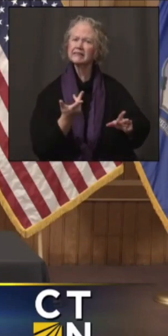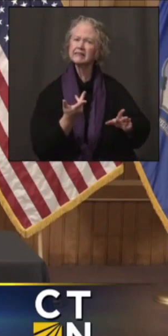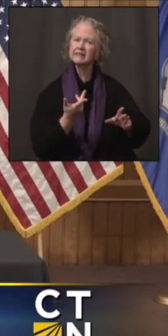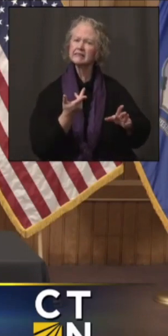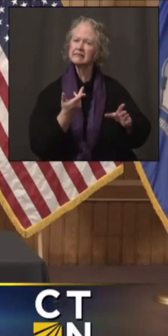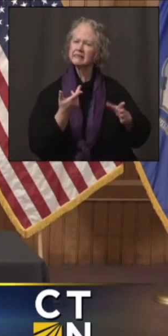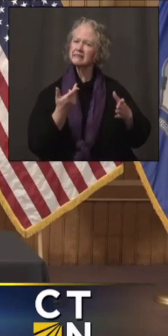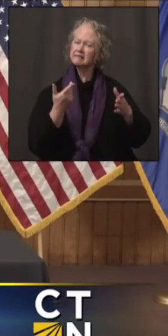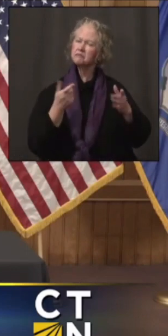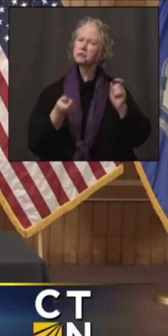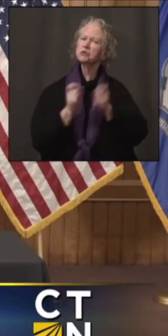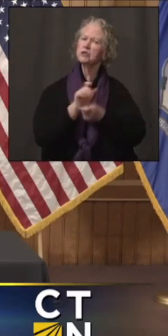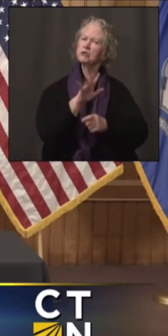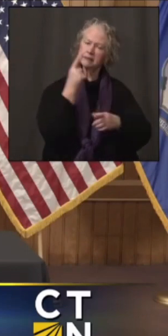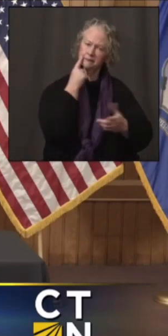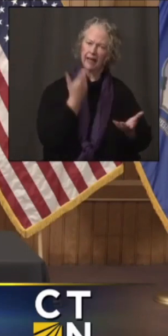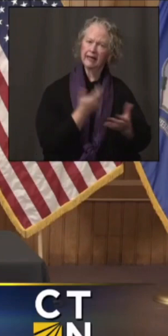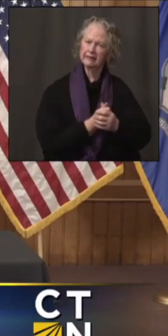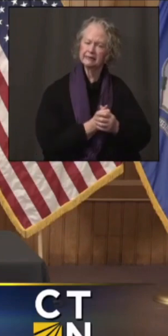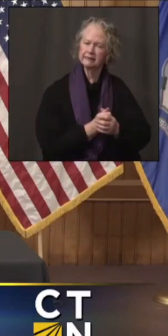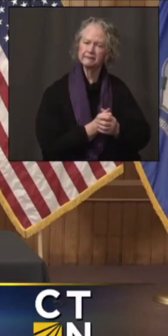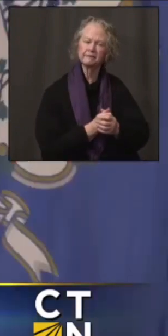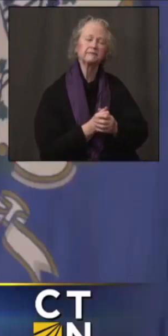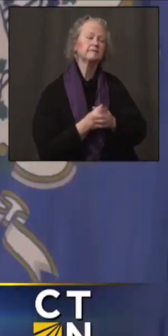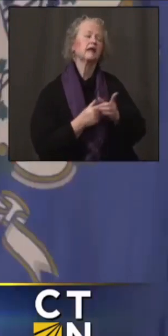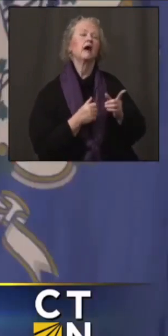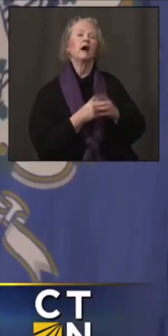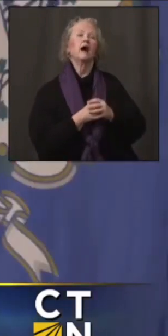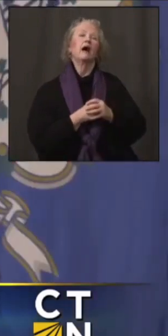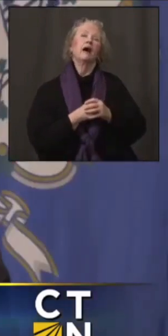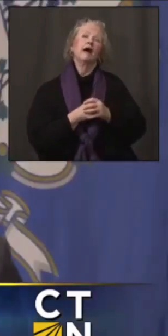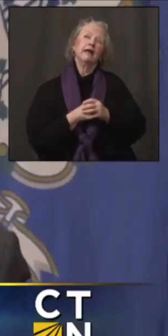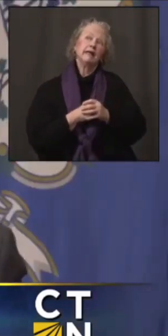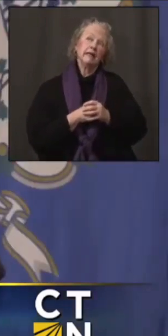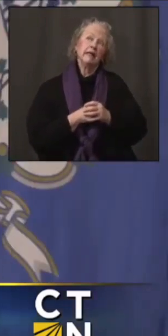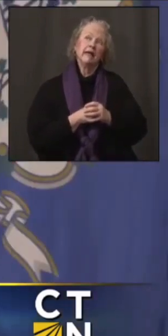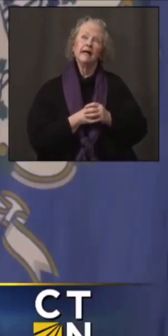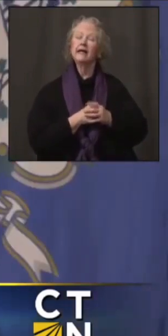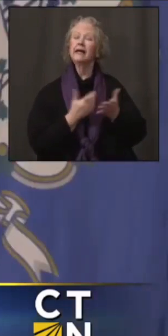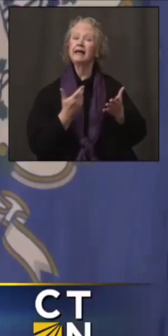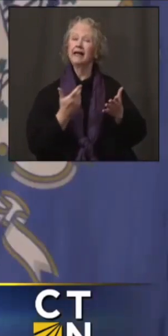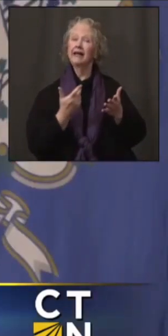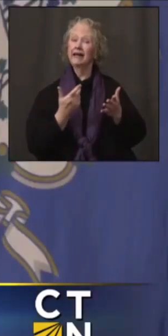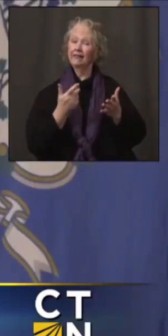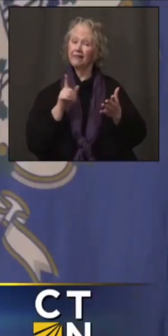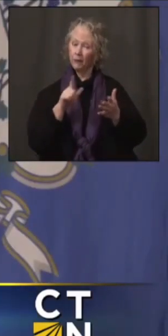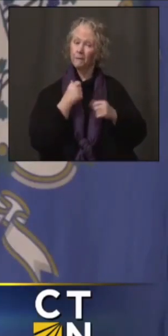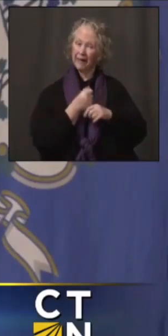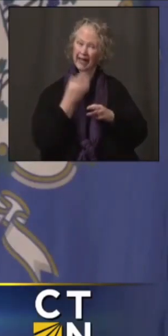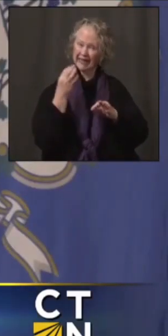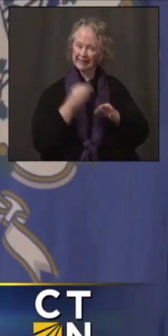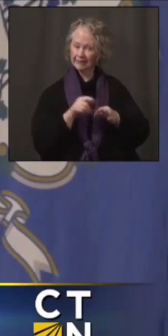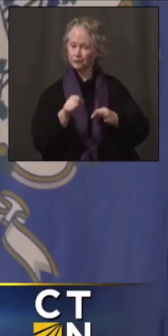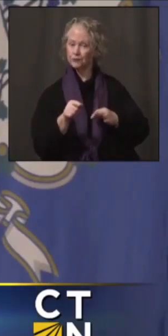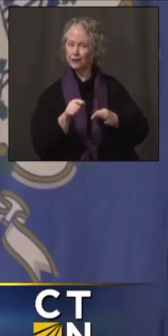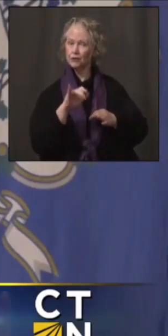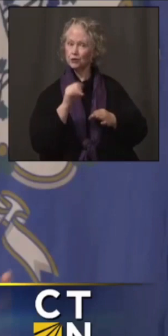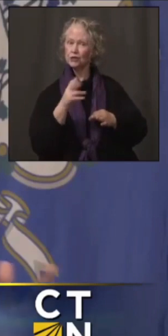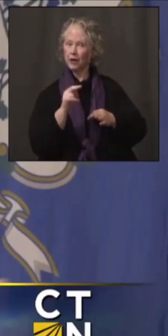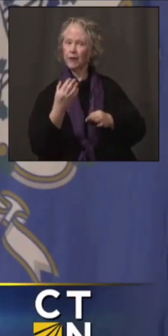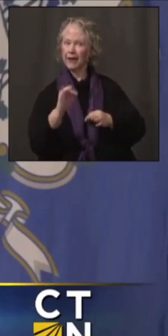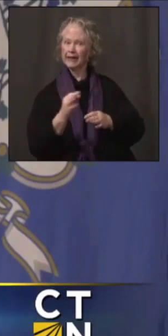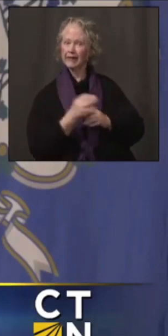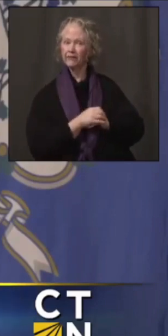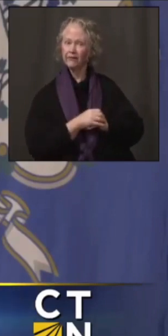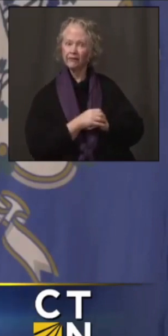ultimate decision change? Well, ultimate decision is, what, 12 days away is the 19th. I think that was the